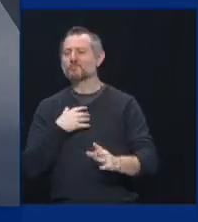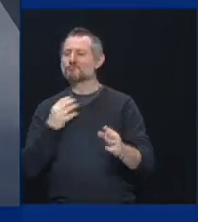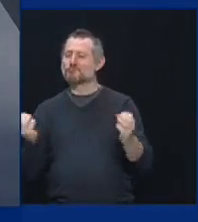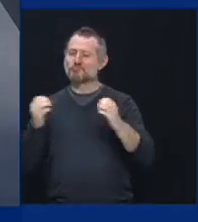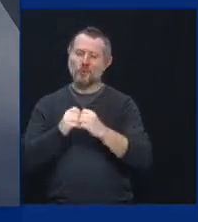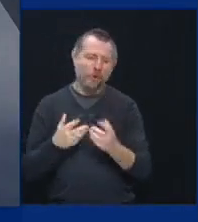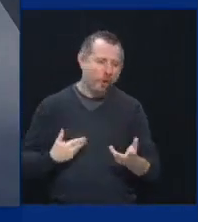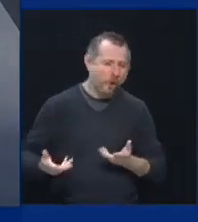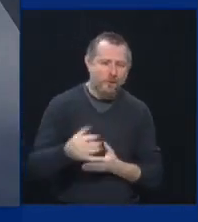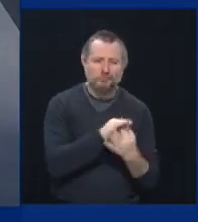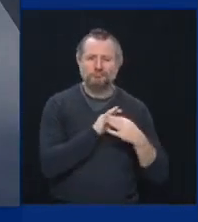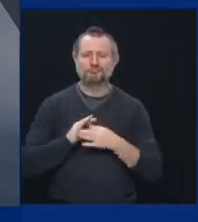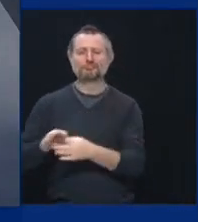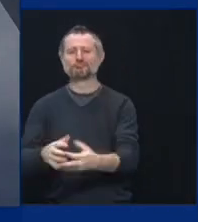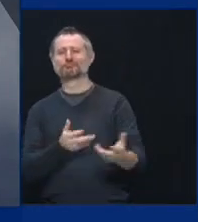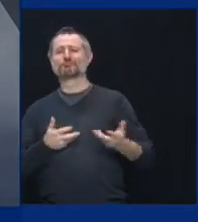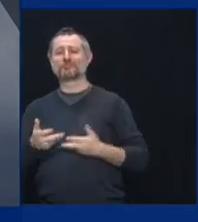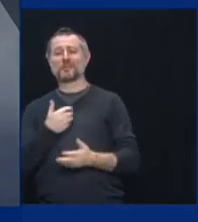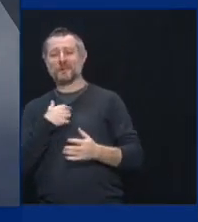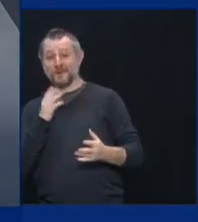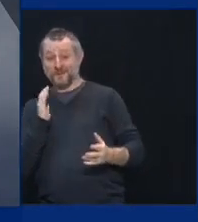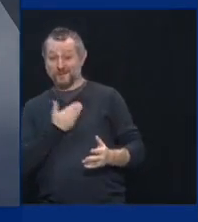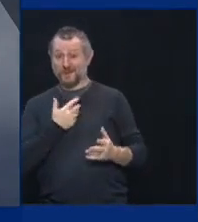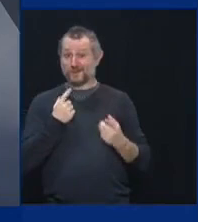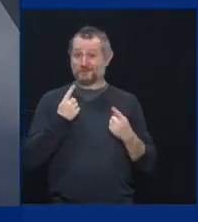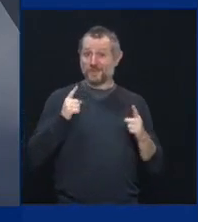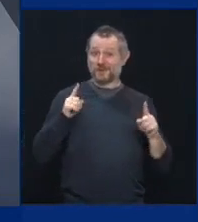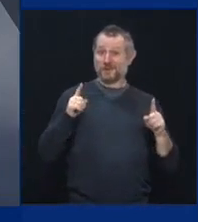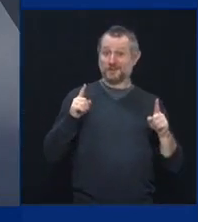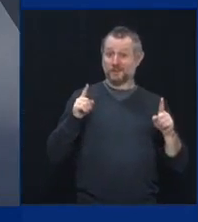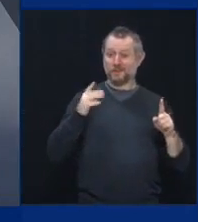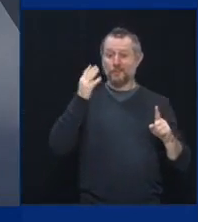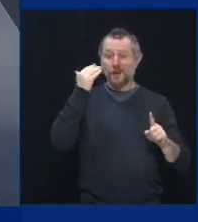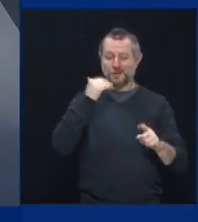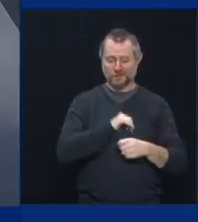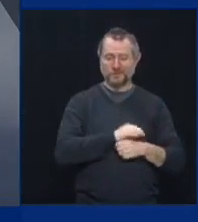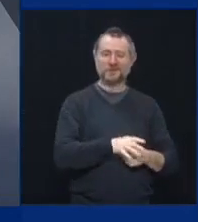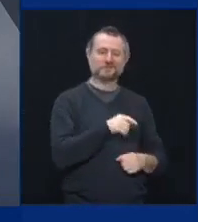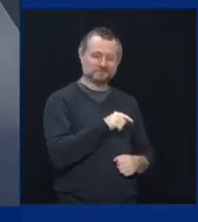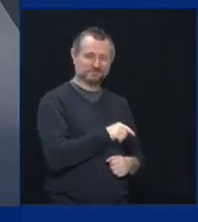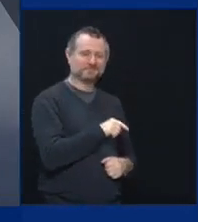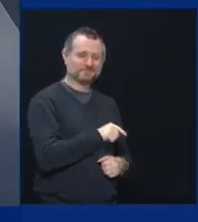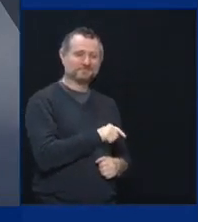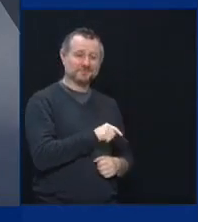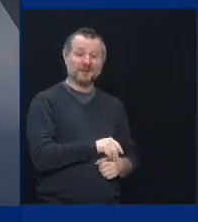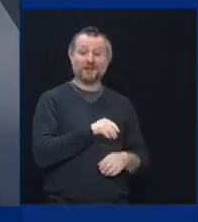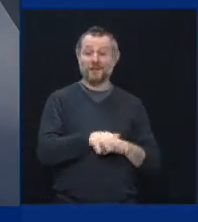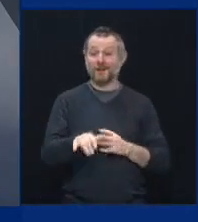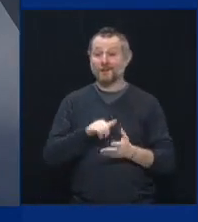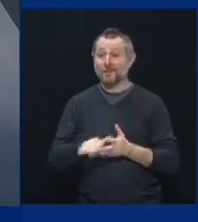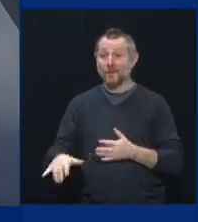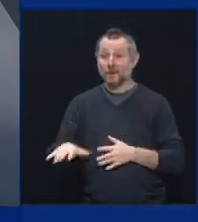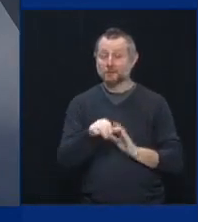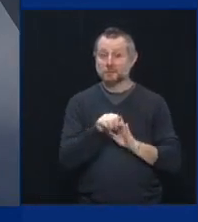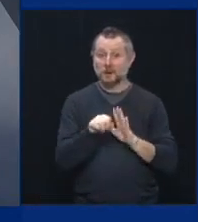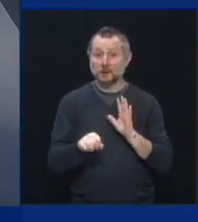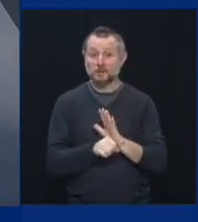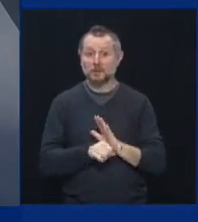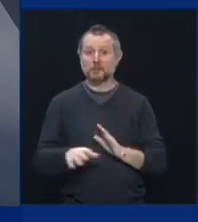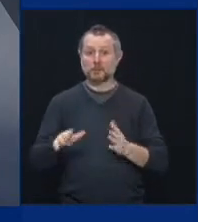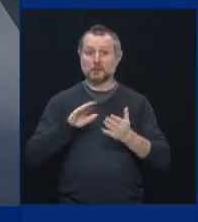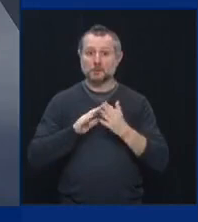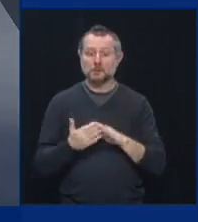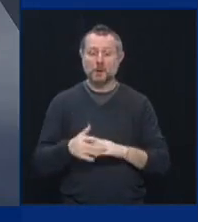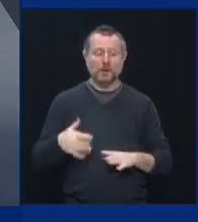and what we did as a community in this state coming to together is going to make our connection